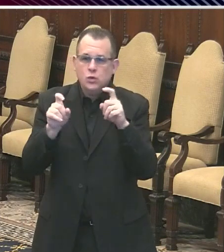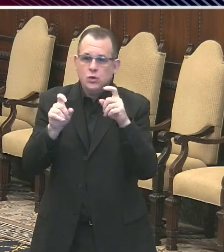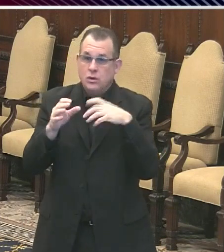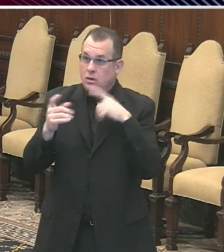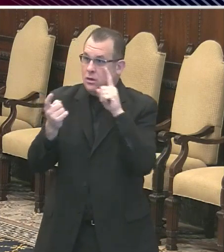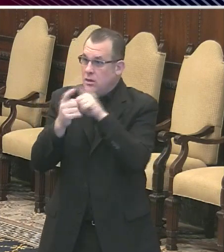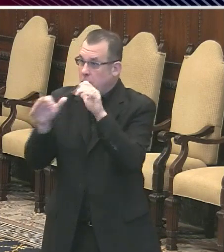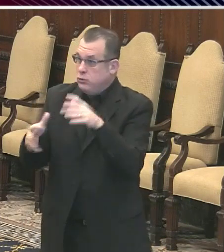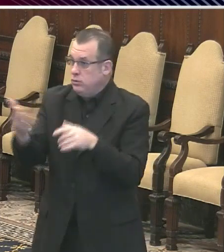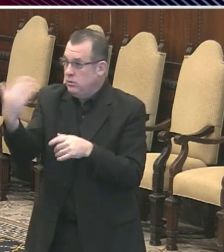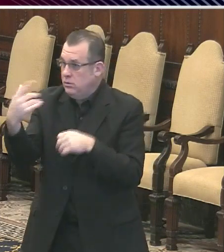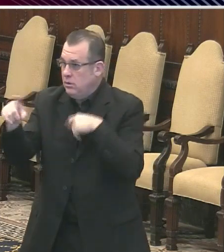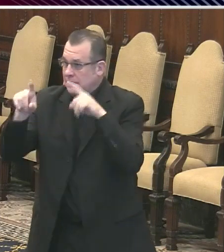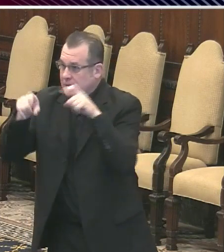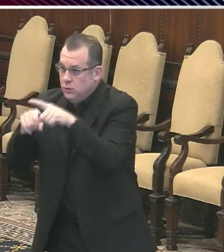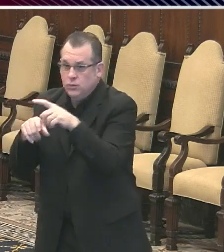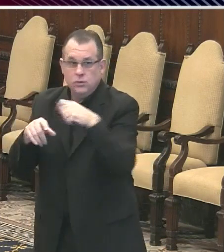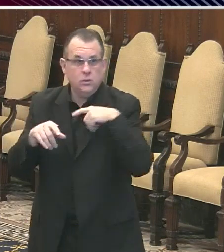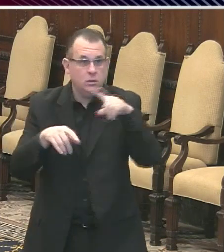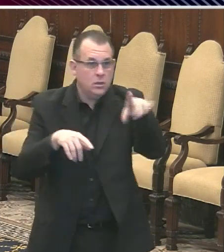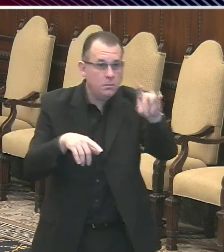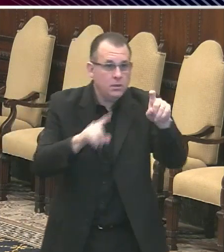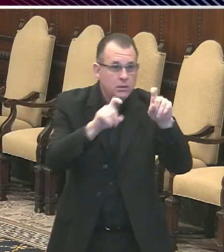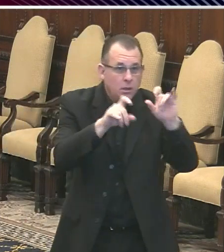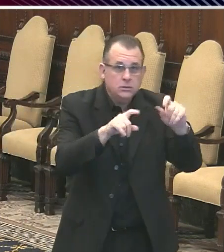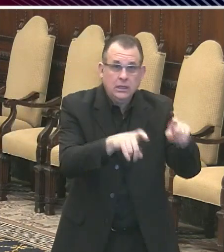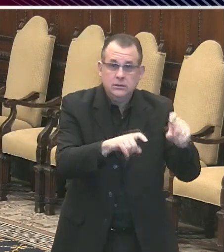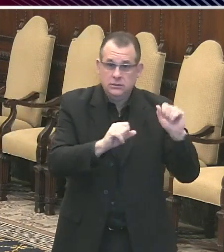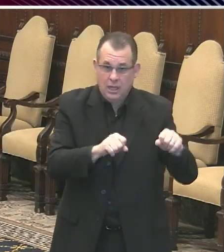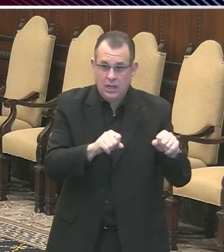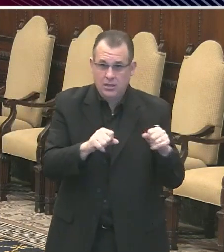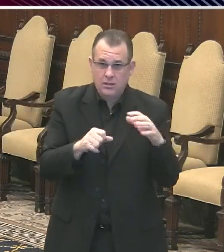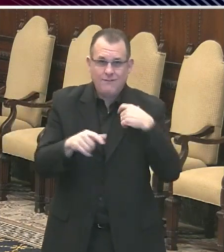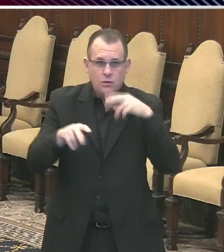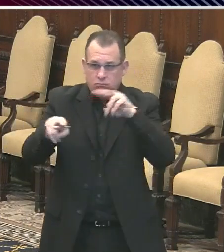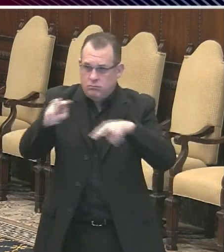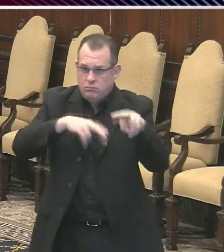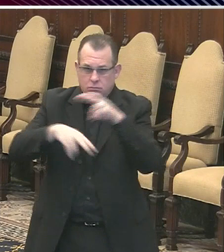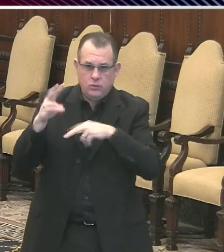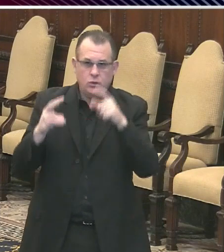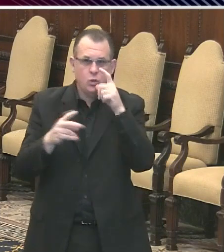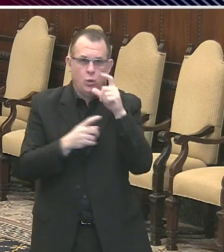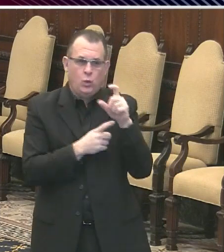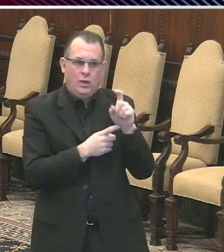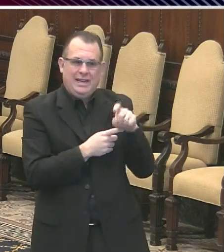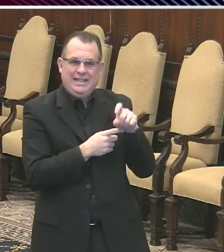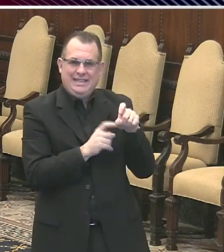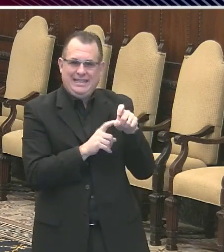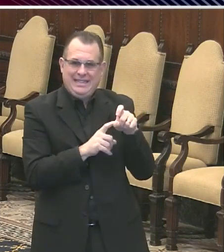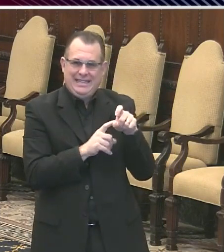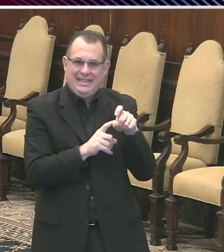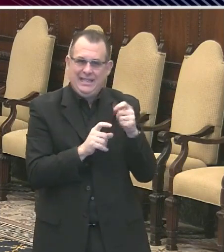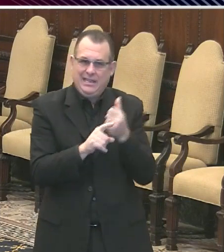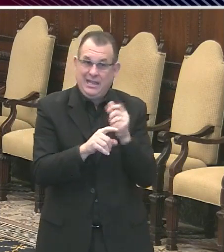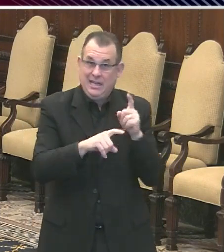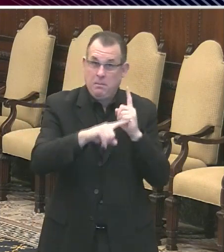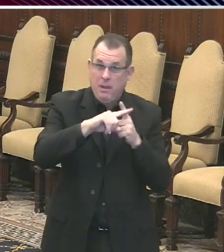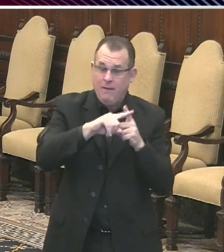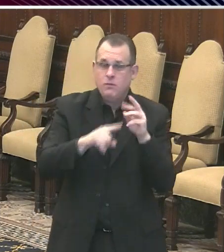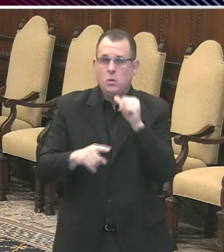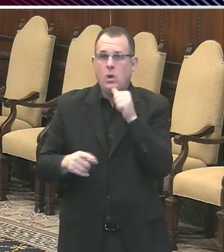choose those people for whom the information is most useful. Useful for them, and useful for the people around them.